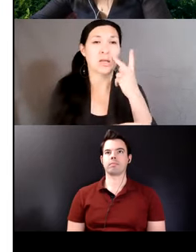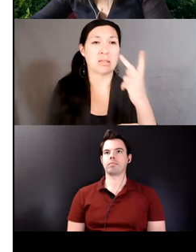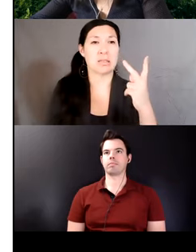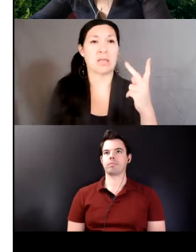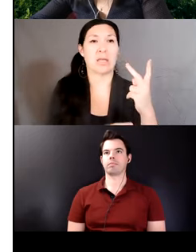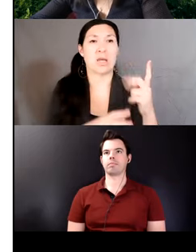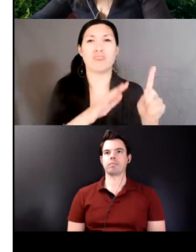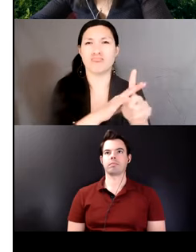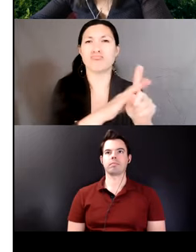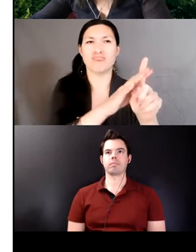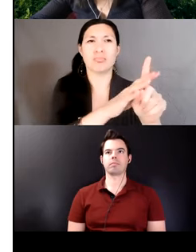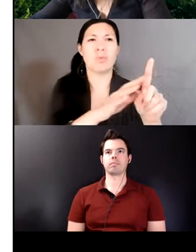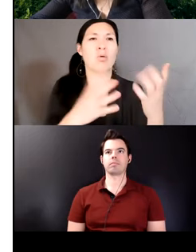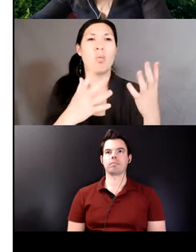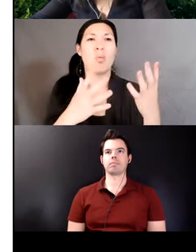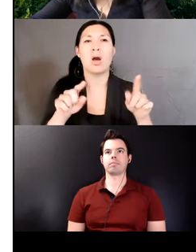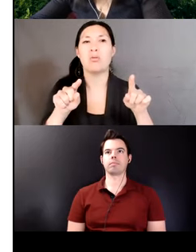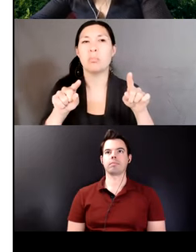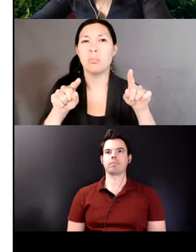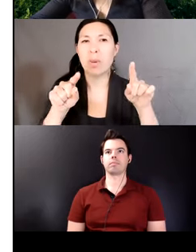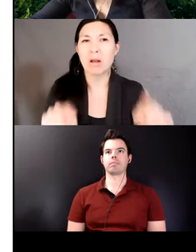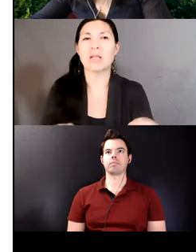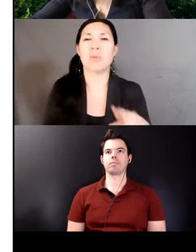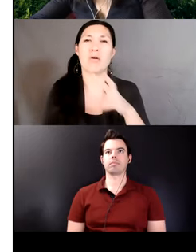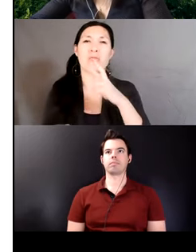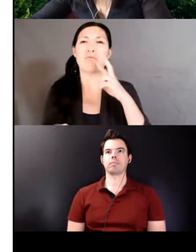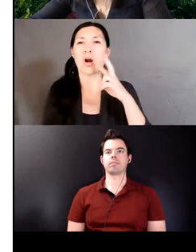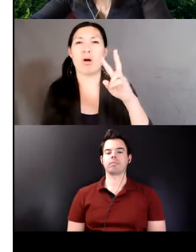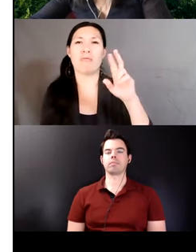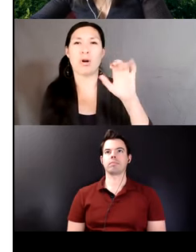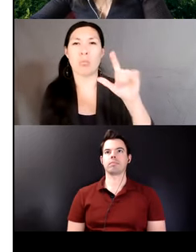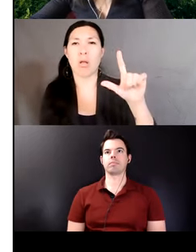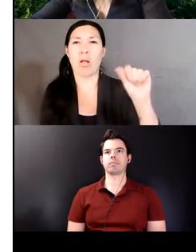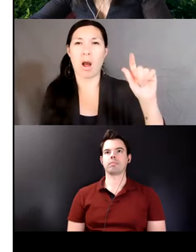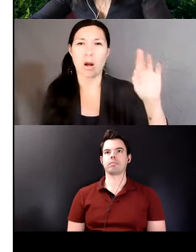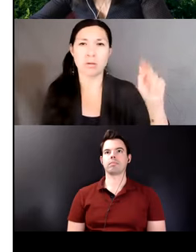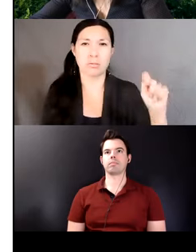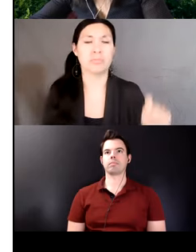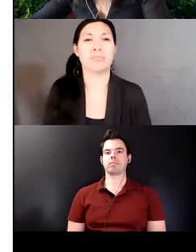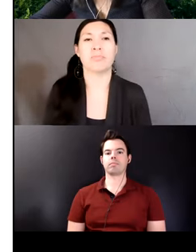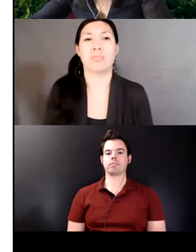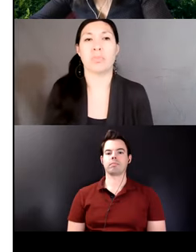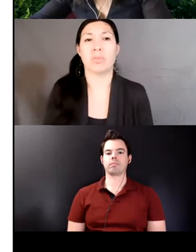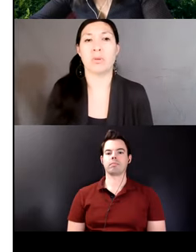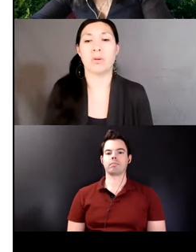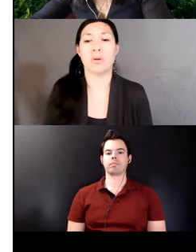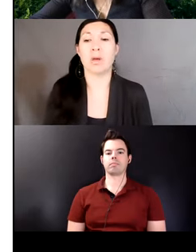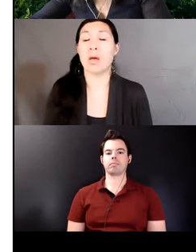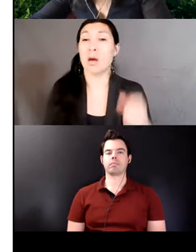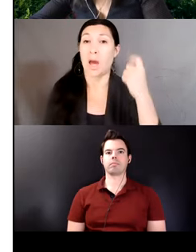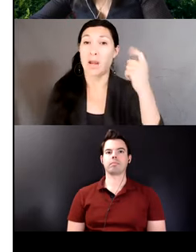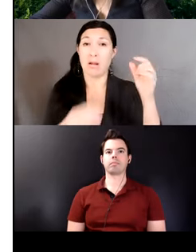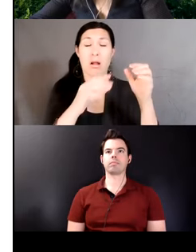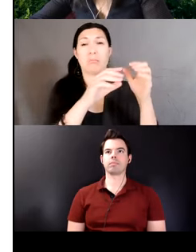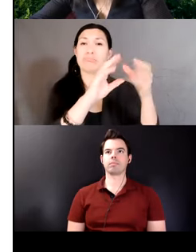of parallelism of verbal art. I want to clarify that those strings were not observed in the eight-hour